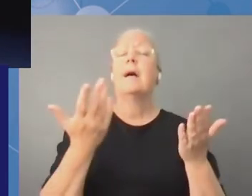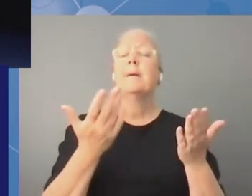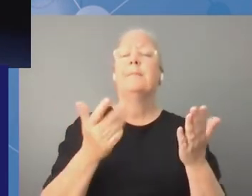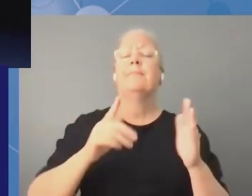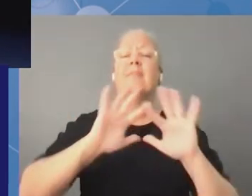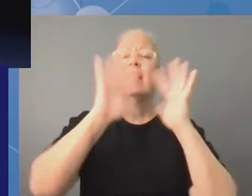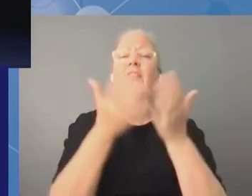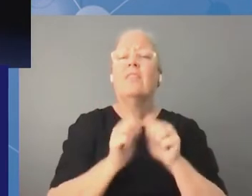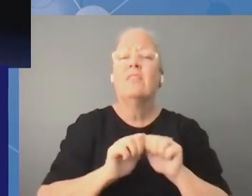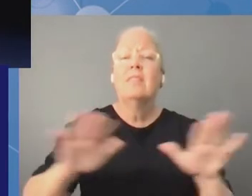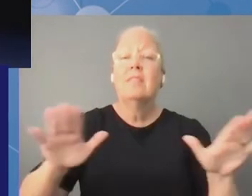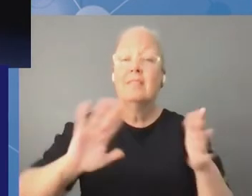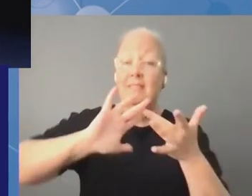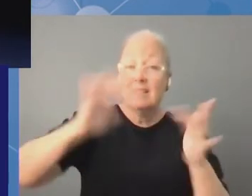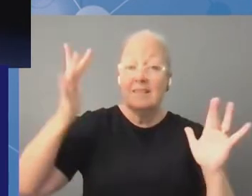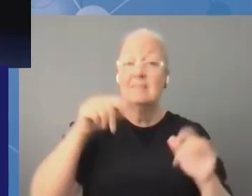instrument of development